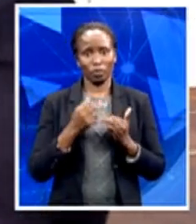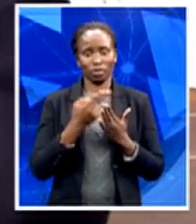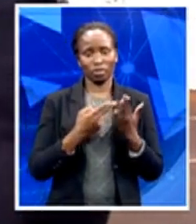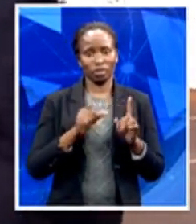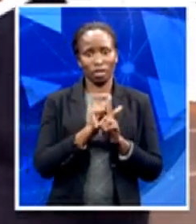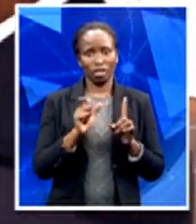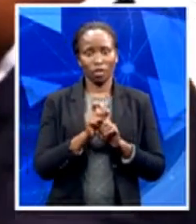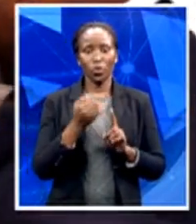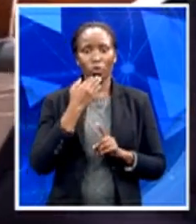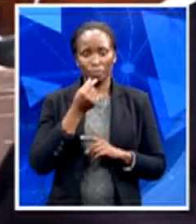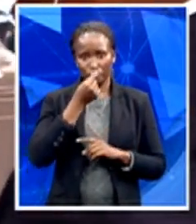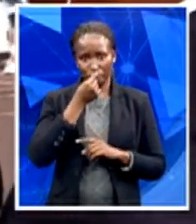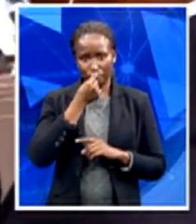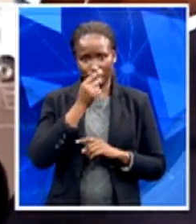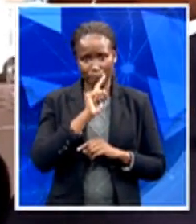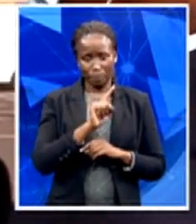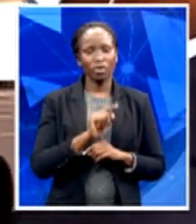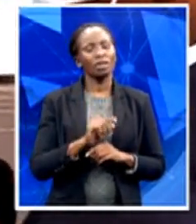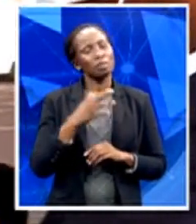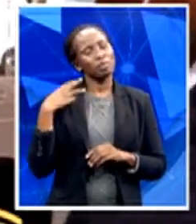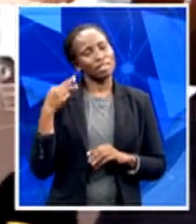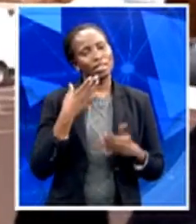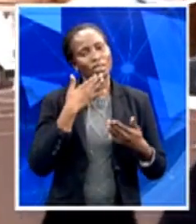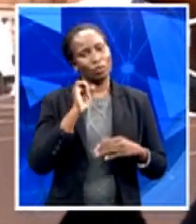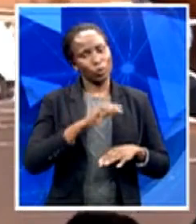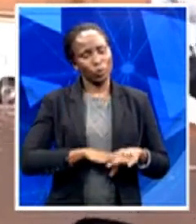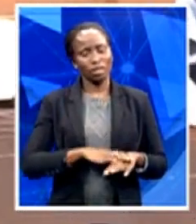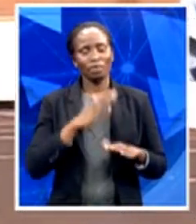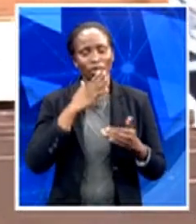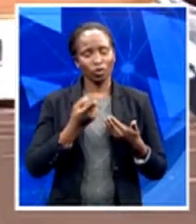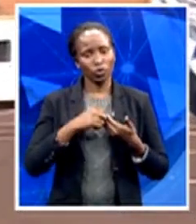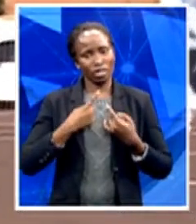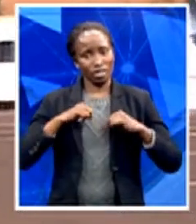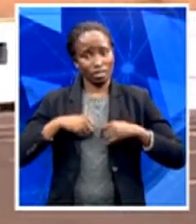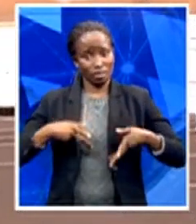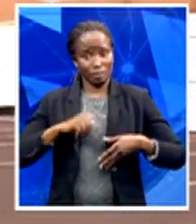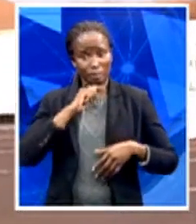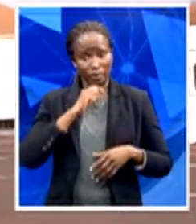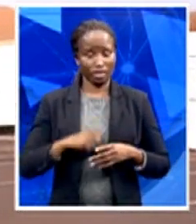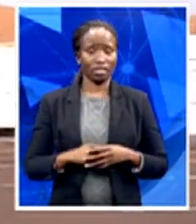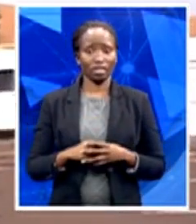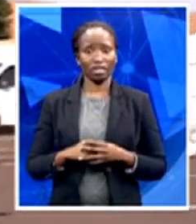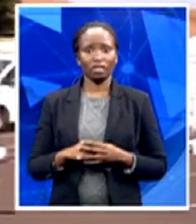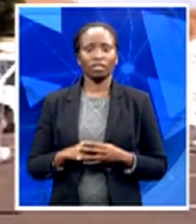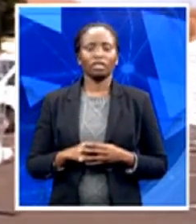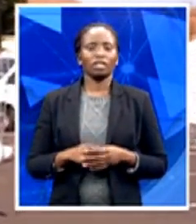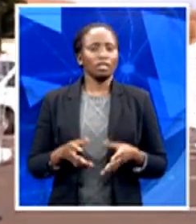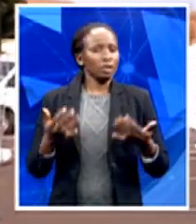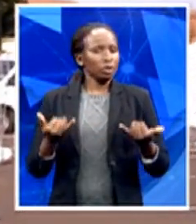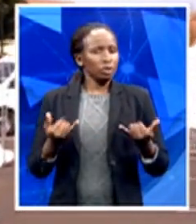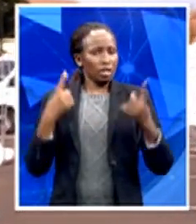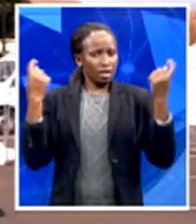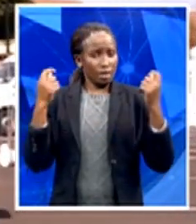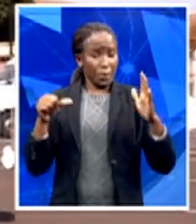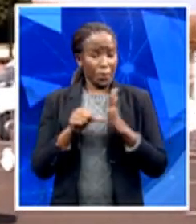thank you very much for your time and for joining us this morning. In terms of the importance of today, can the youth of South Africa look back